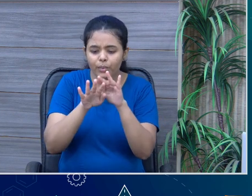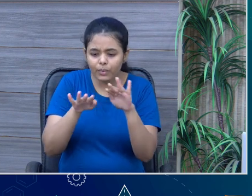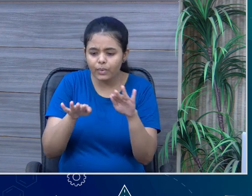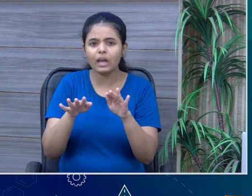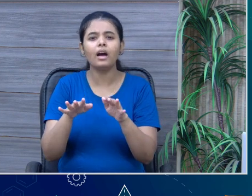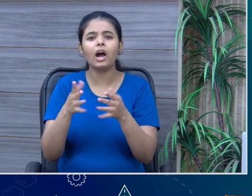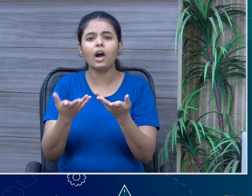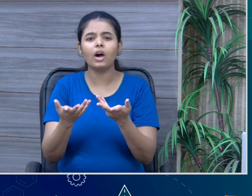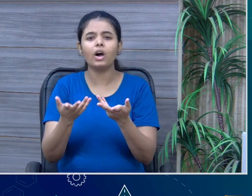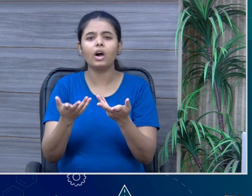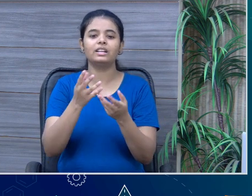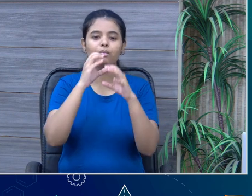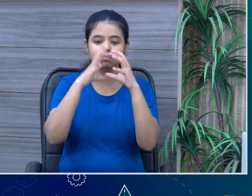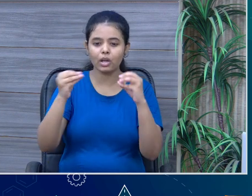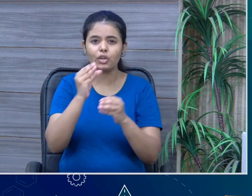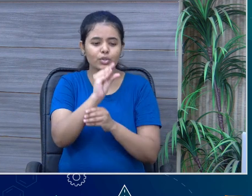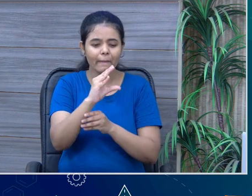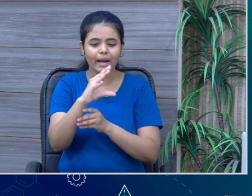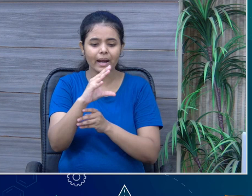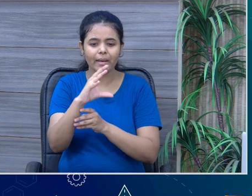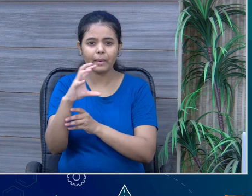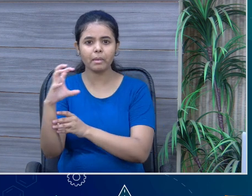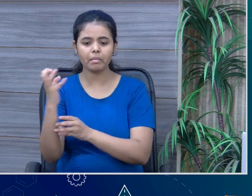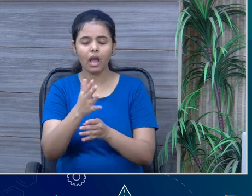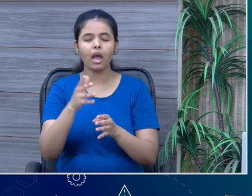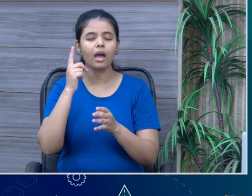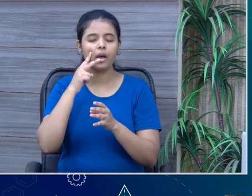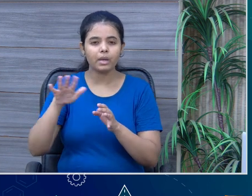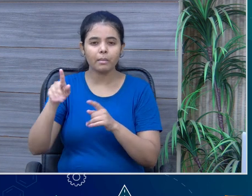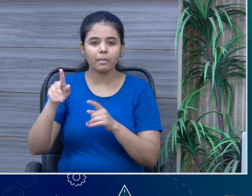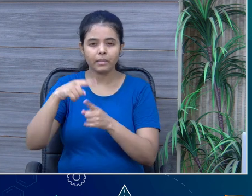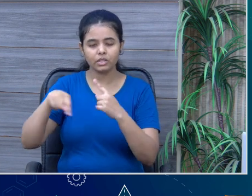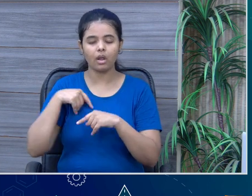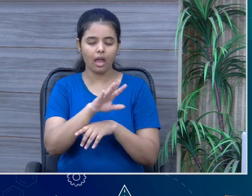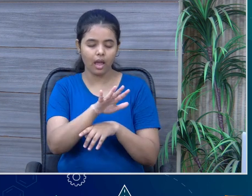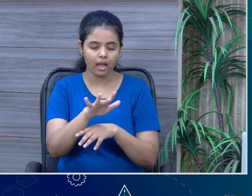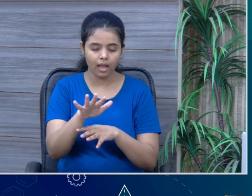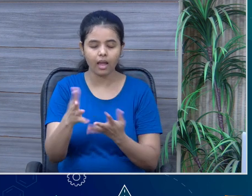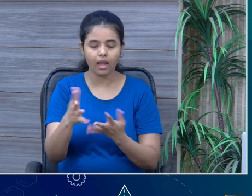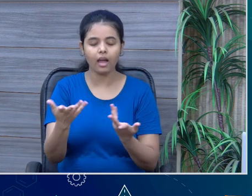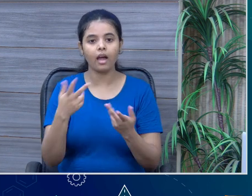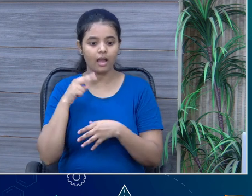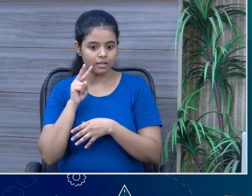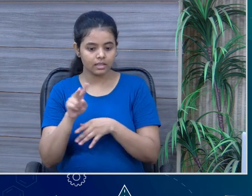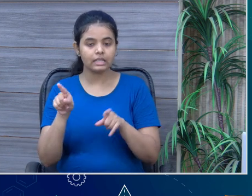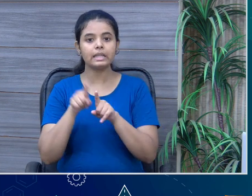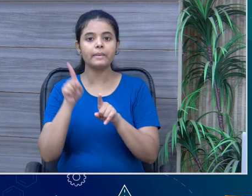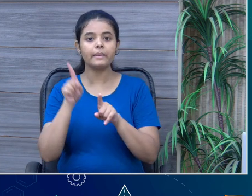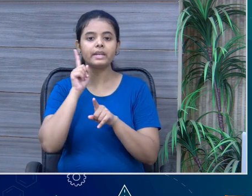there, the shells, different type of shells can be put on. Just touch it, feel it, and being